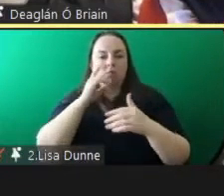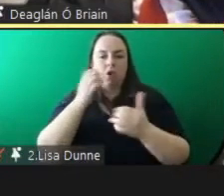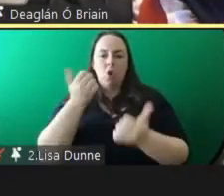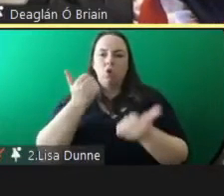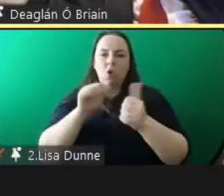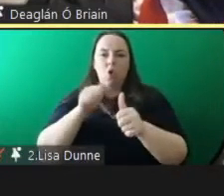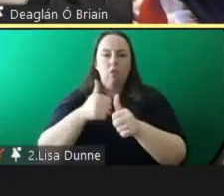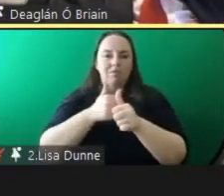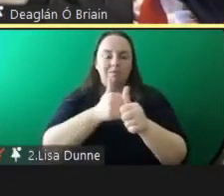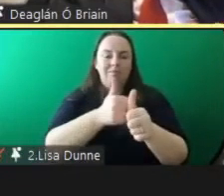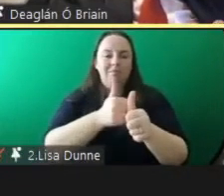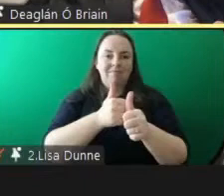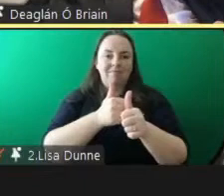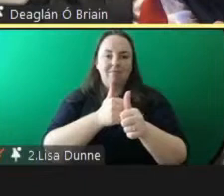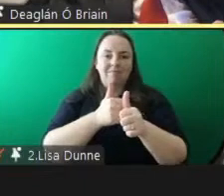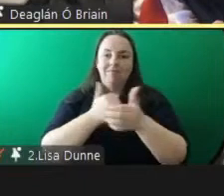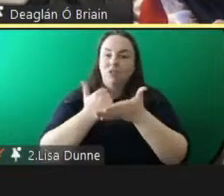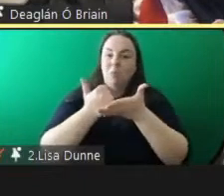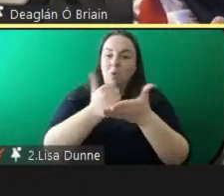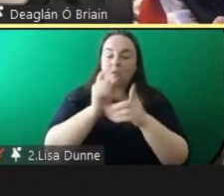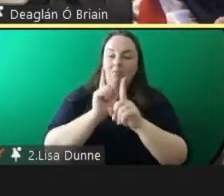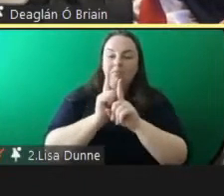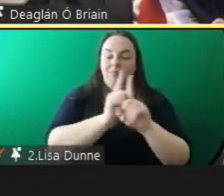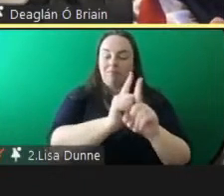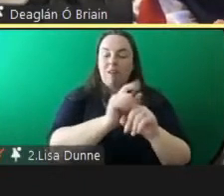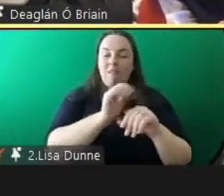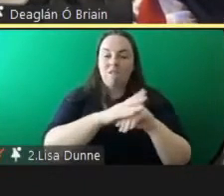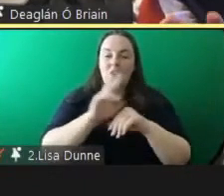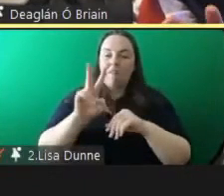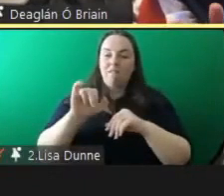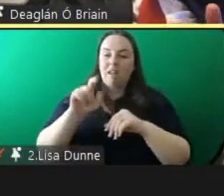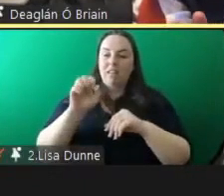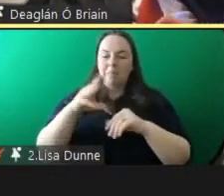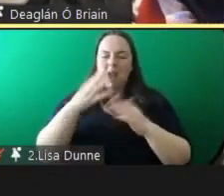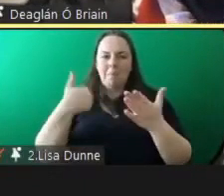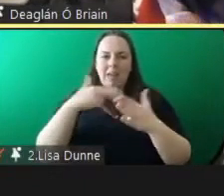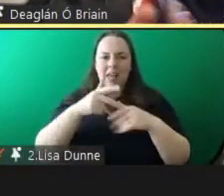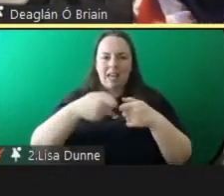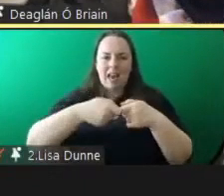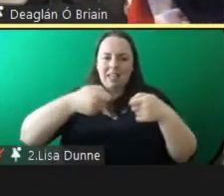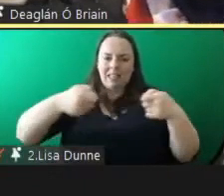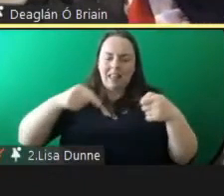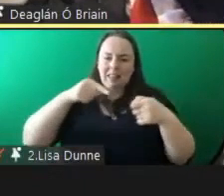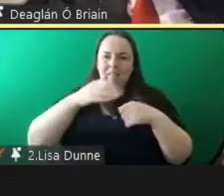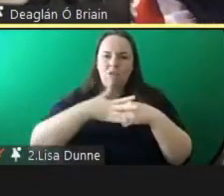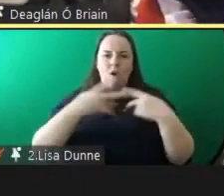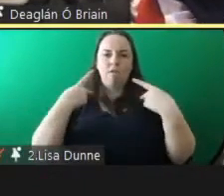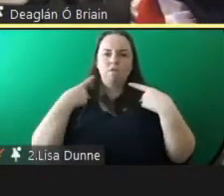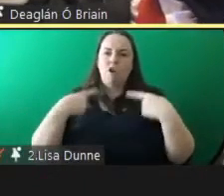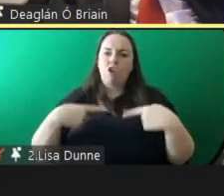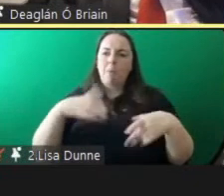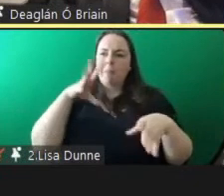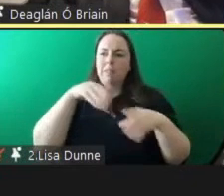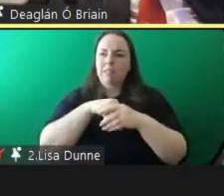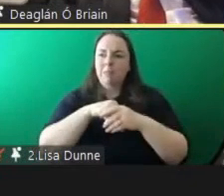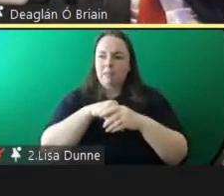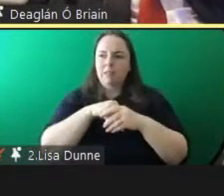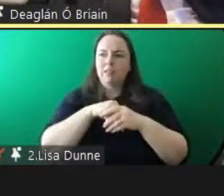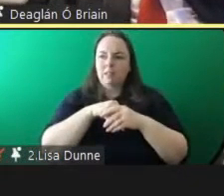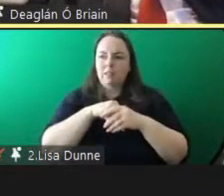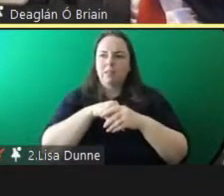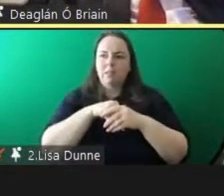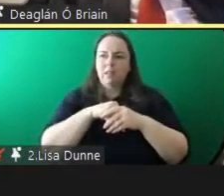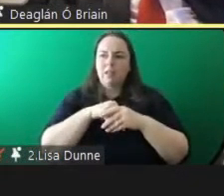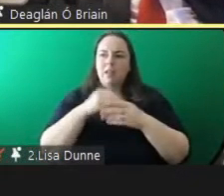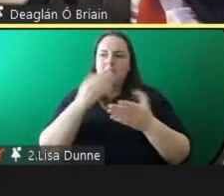services for victims so how do we extend that to vulnerable participants generally how do we make